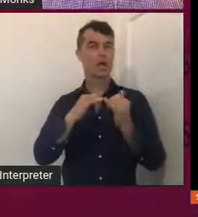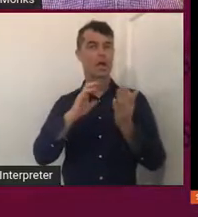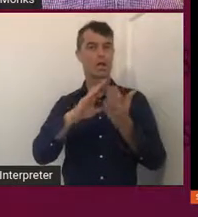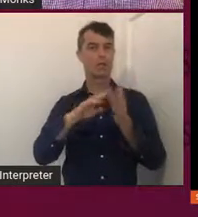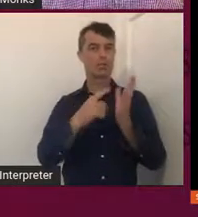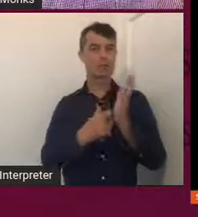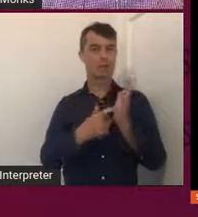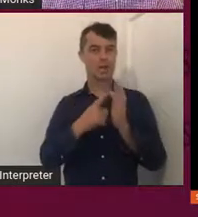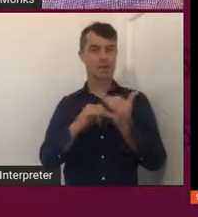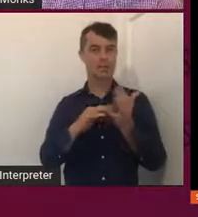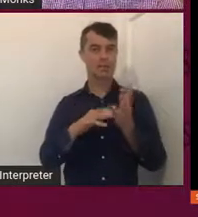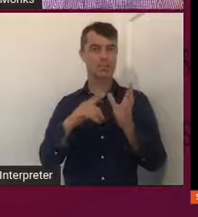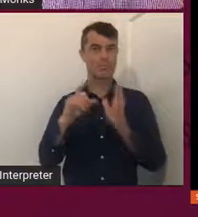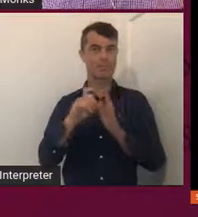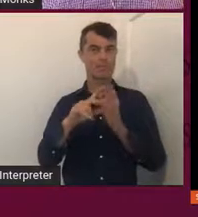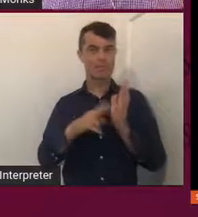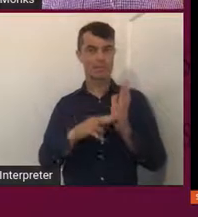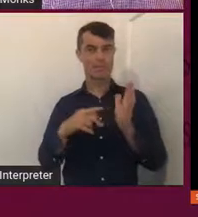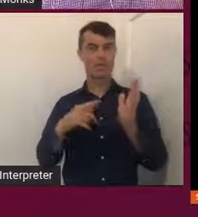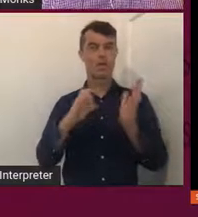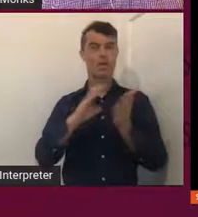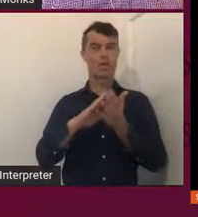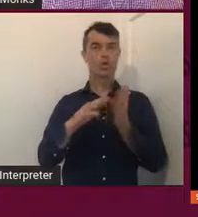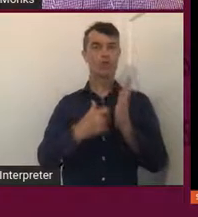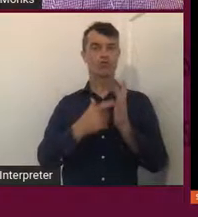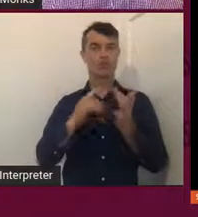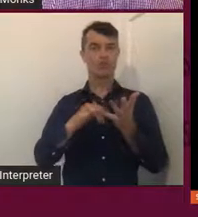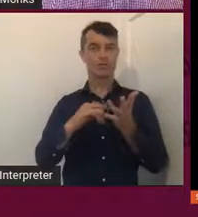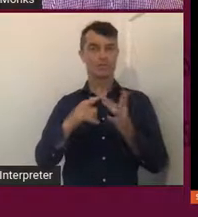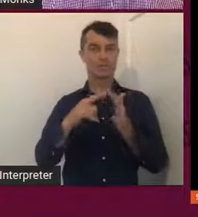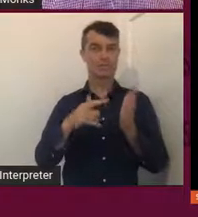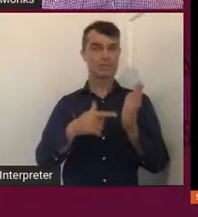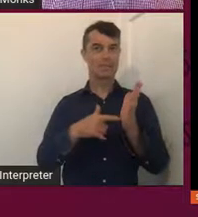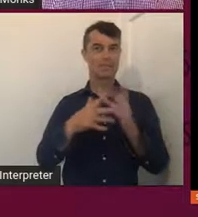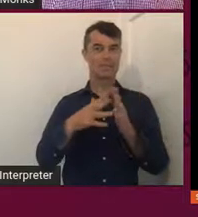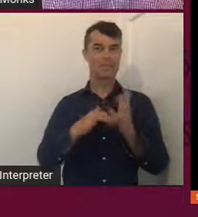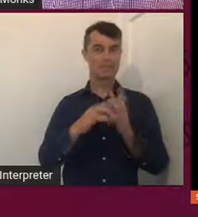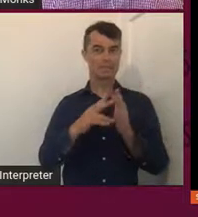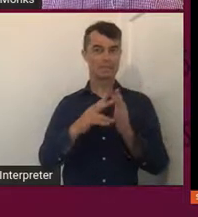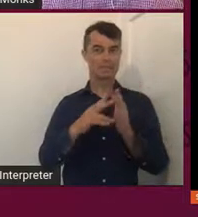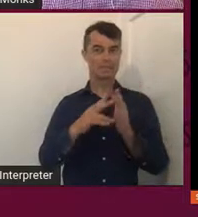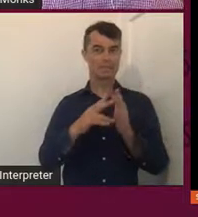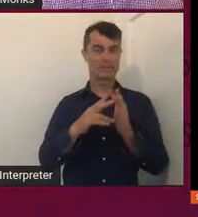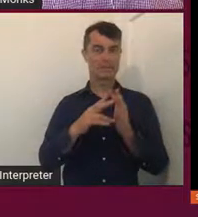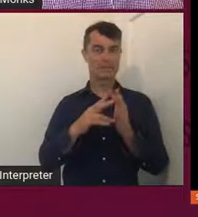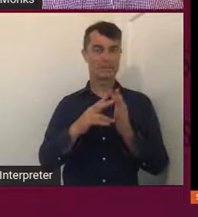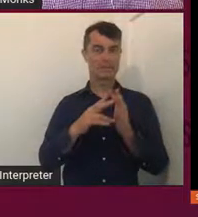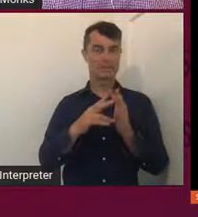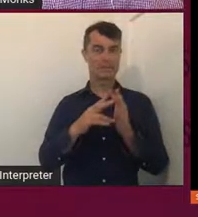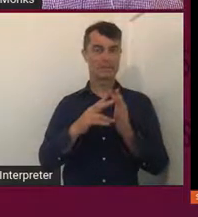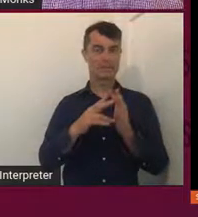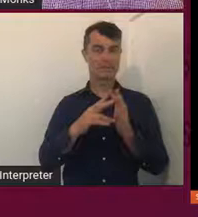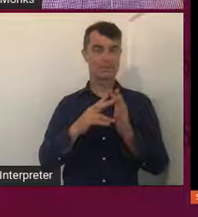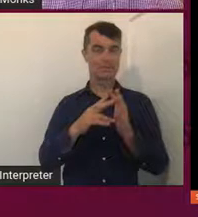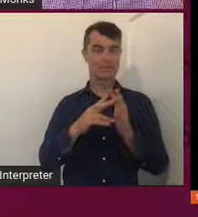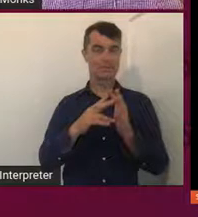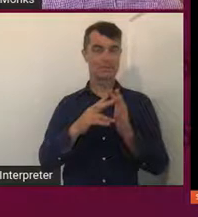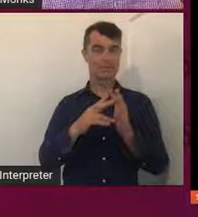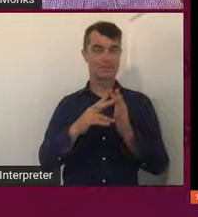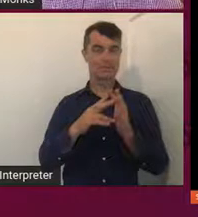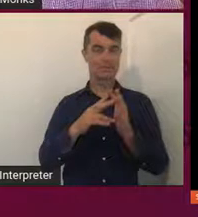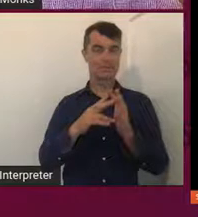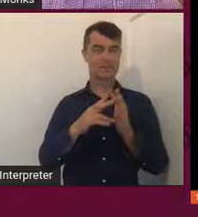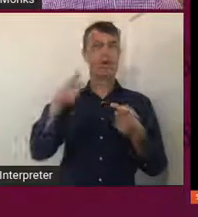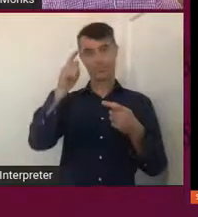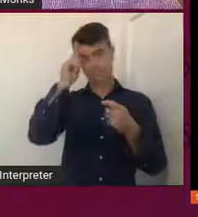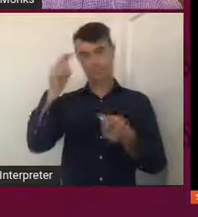Townsend and Teresa Gay. And it also paid homage to the La Perouse fires. So, well, I should